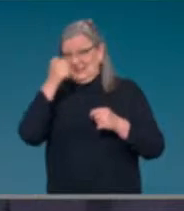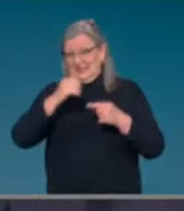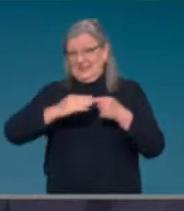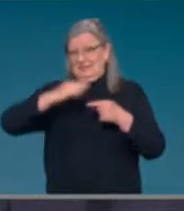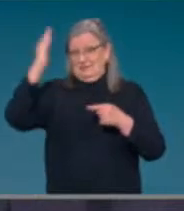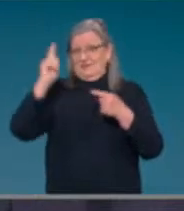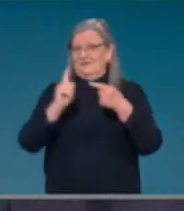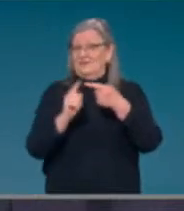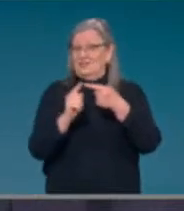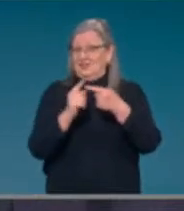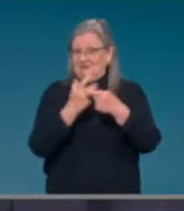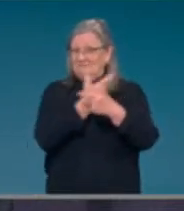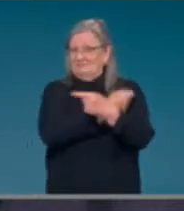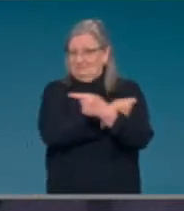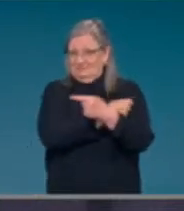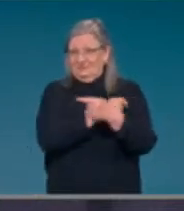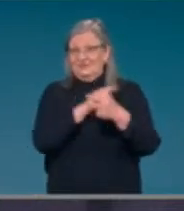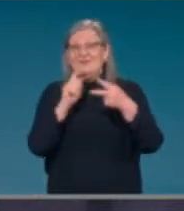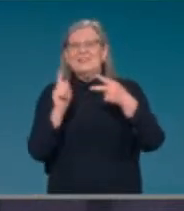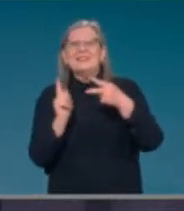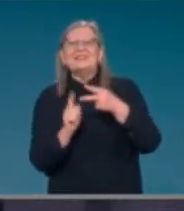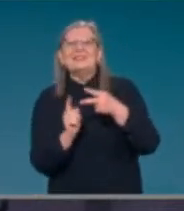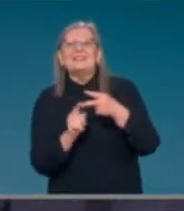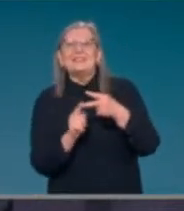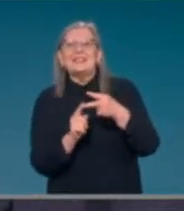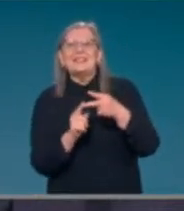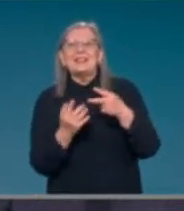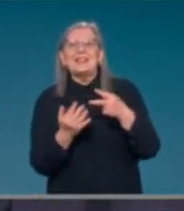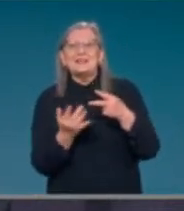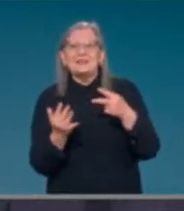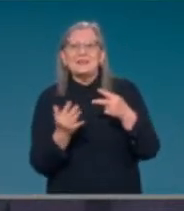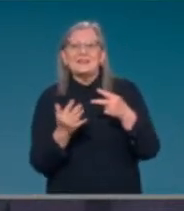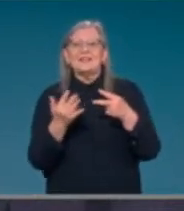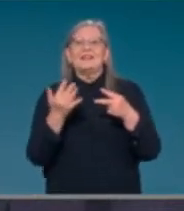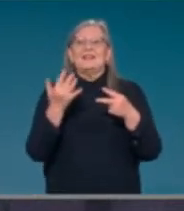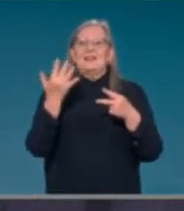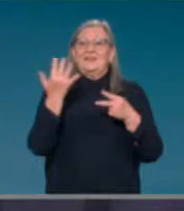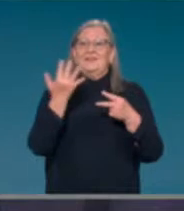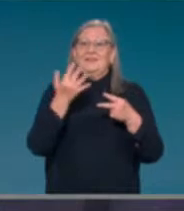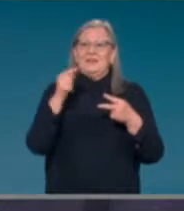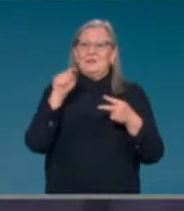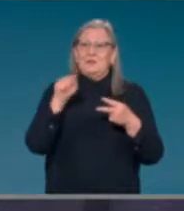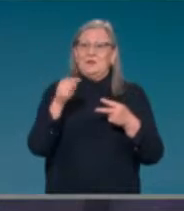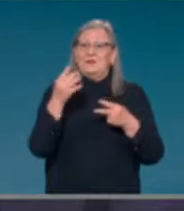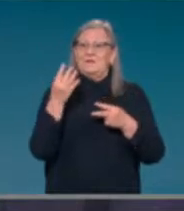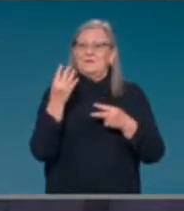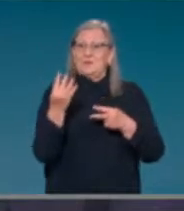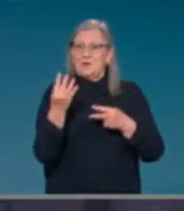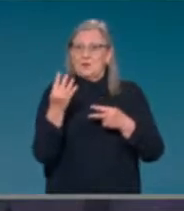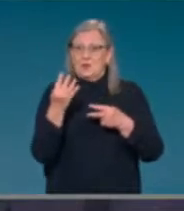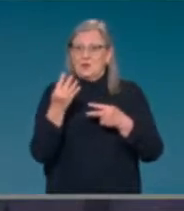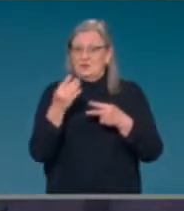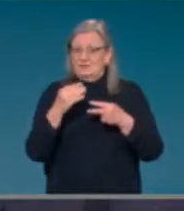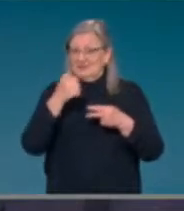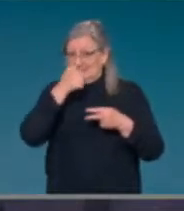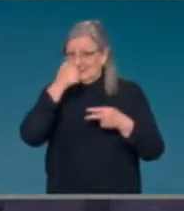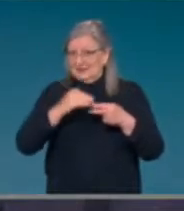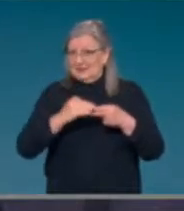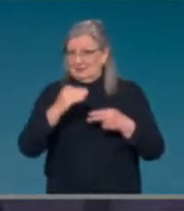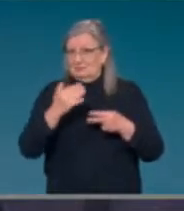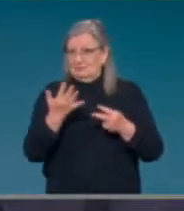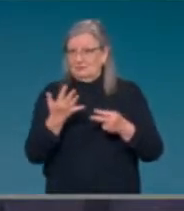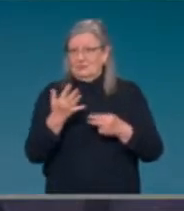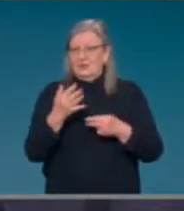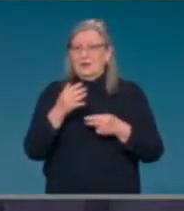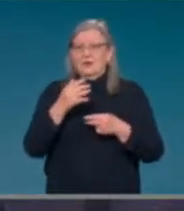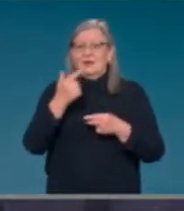in terms of second doses, we're at 15.4 million, 16 plus and 74.8%, but just